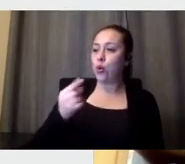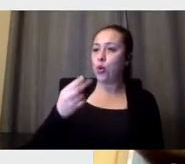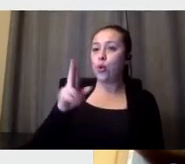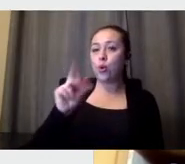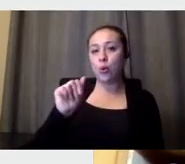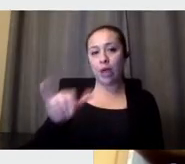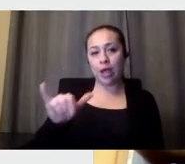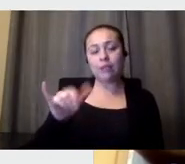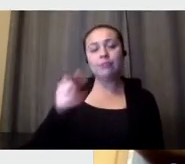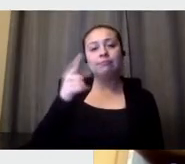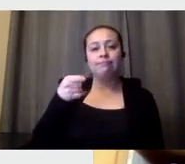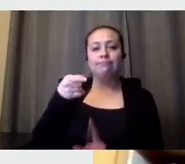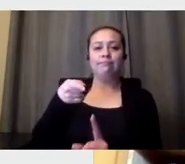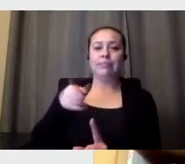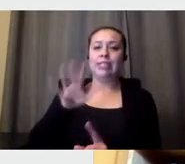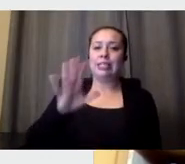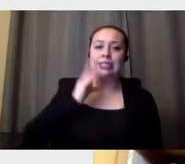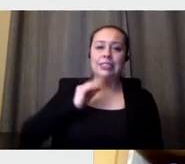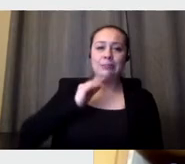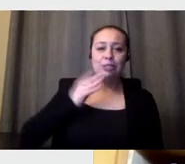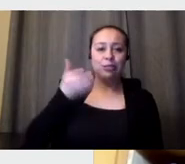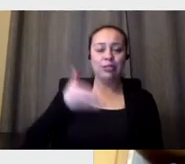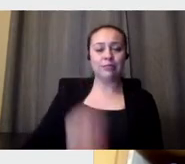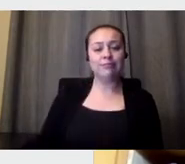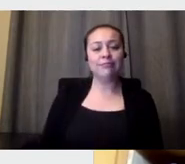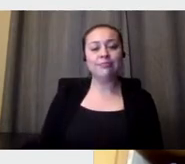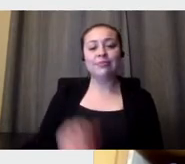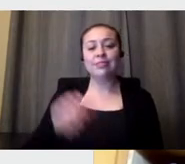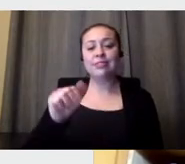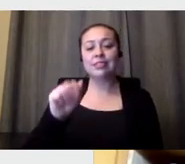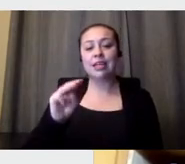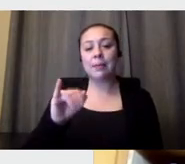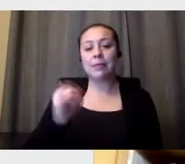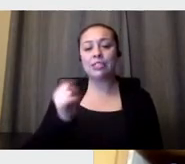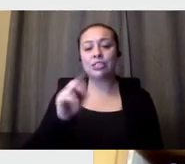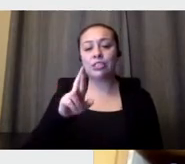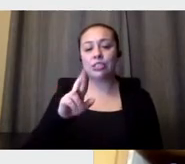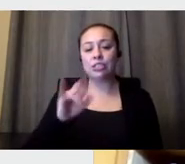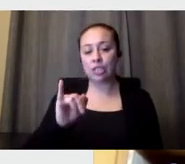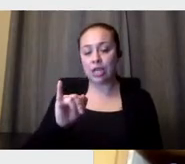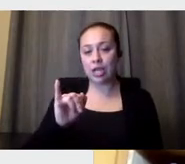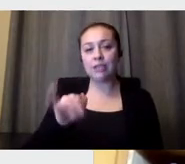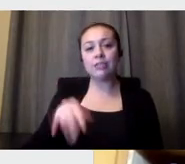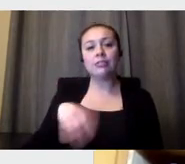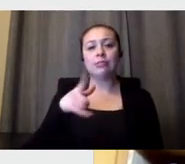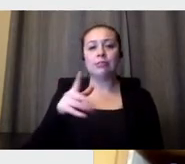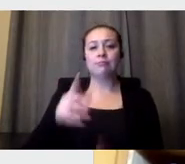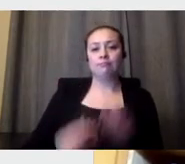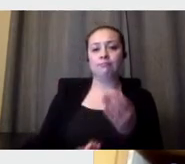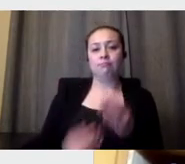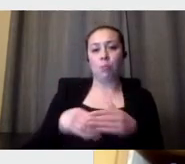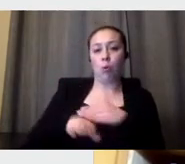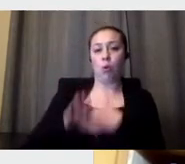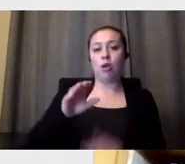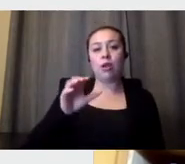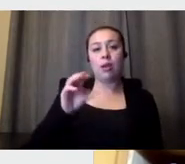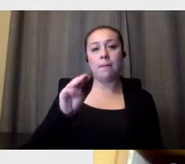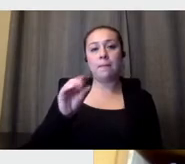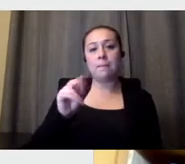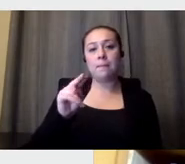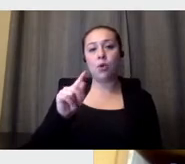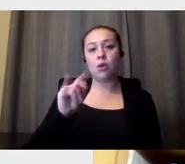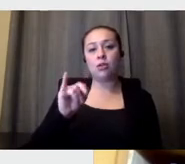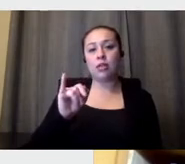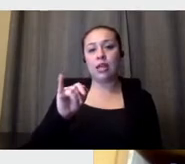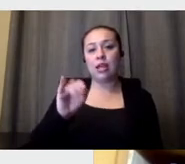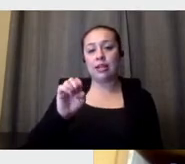Gabriel Amidji Benderski Perez was born in Montevideo, Uruguay into a Jewish home